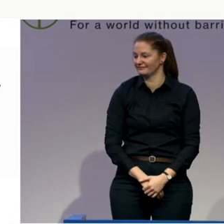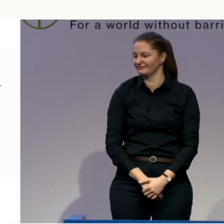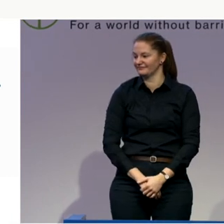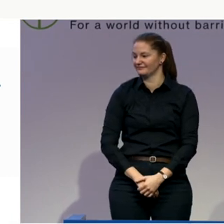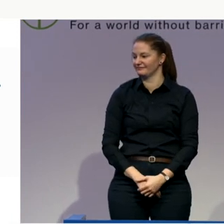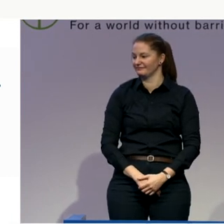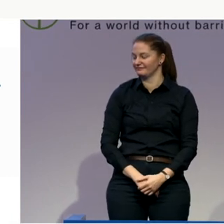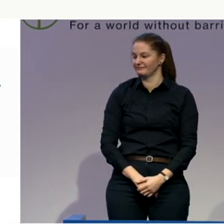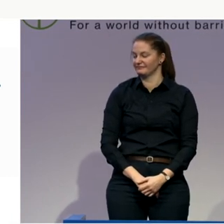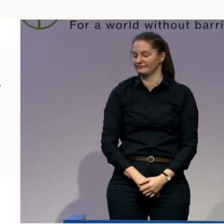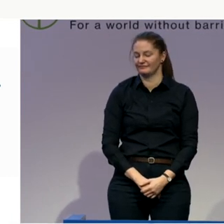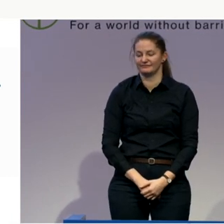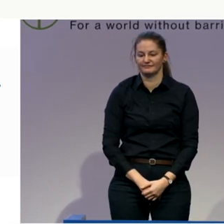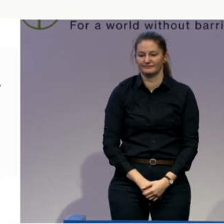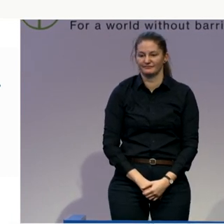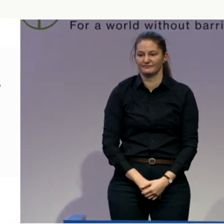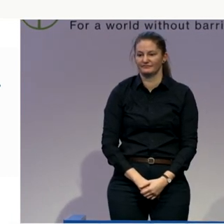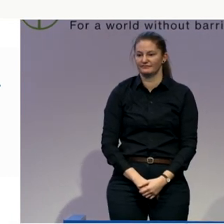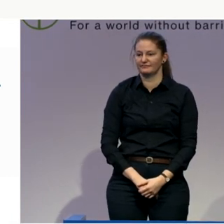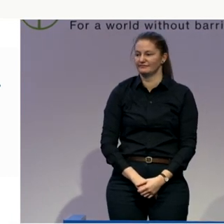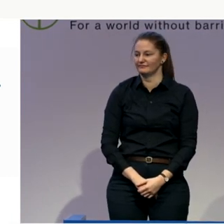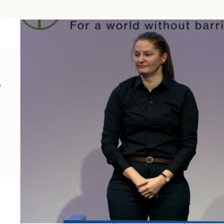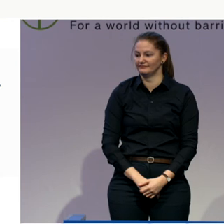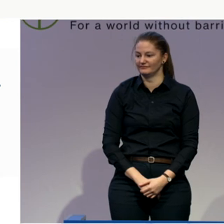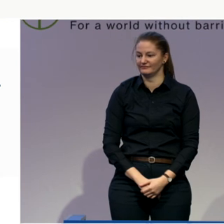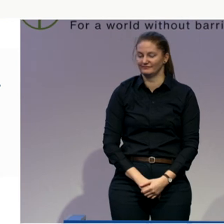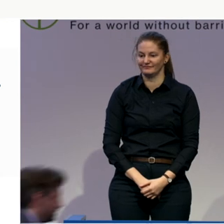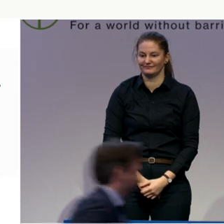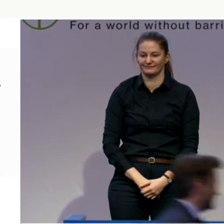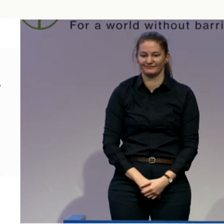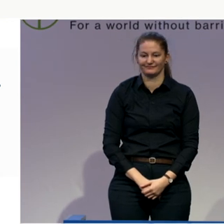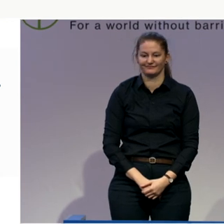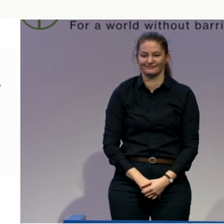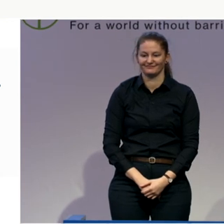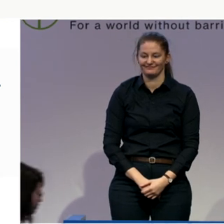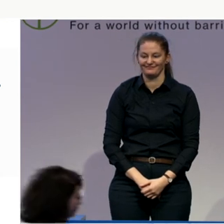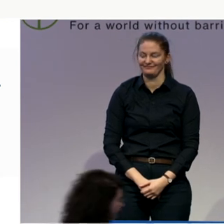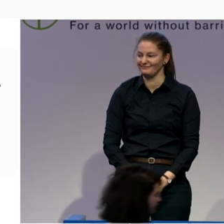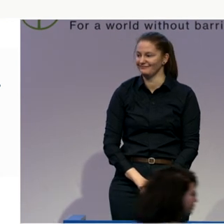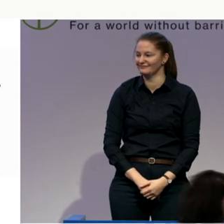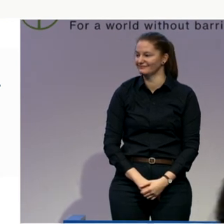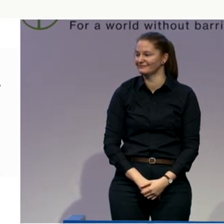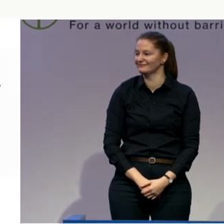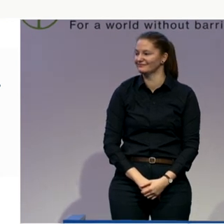I'm joining a conversation, I believe. There was no way we're having a good call. No way we're call. No time.